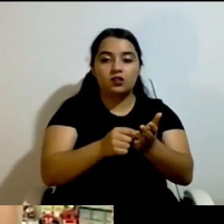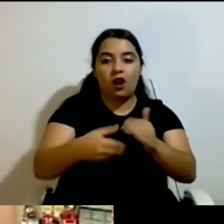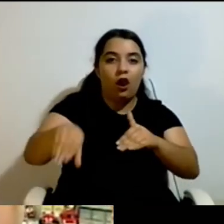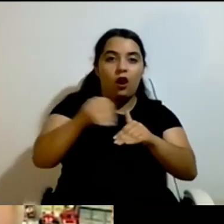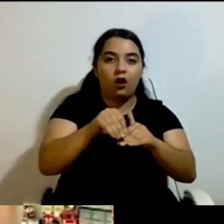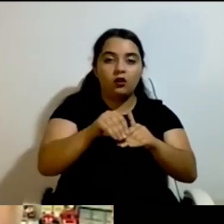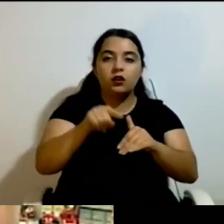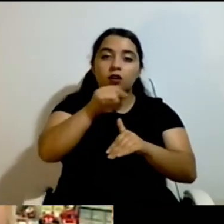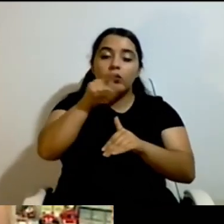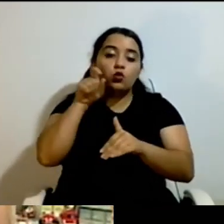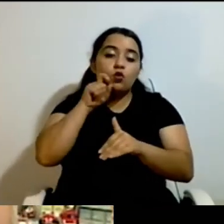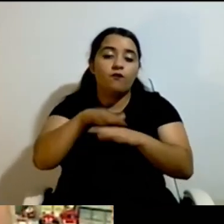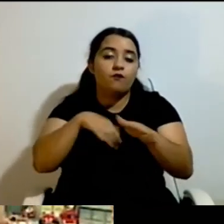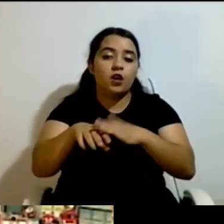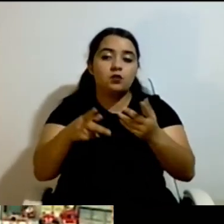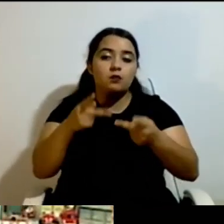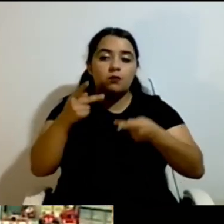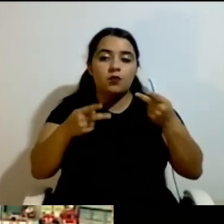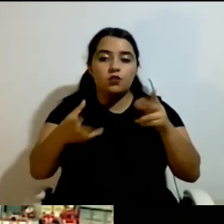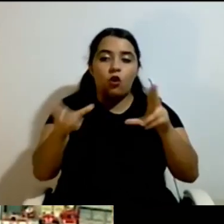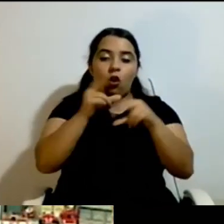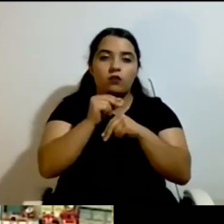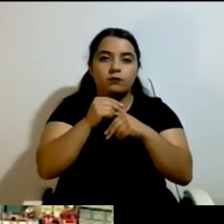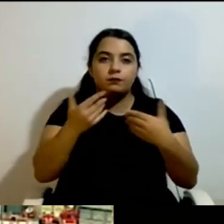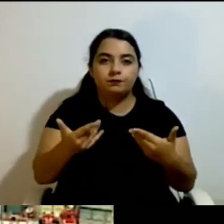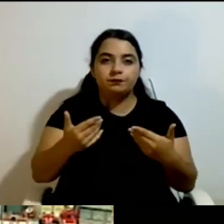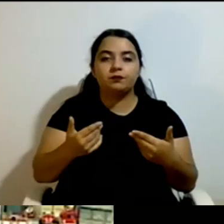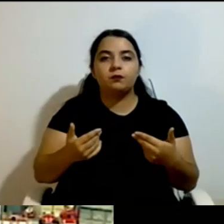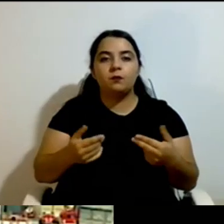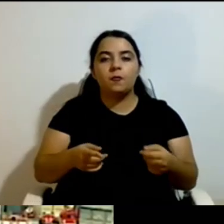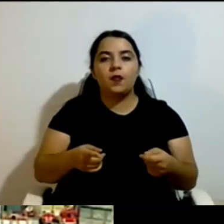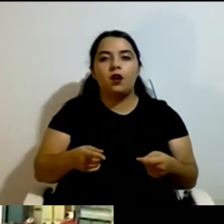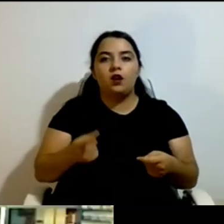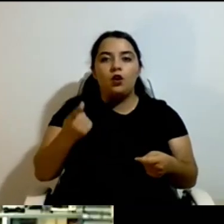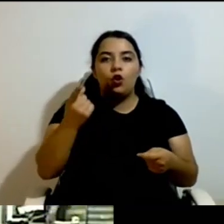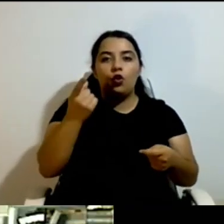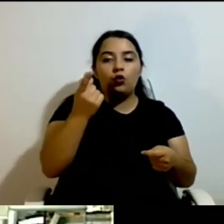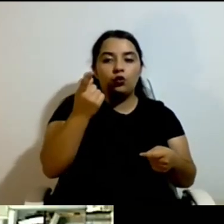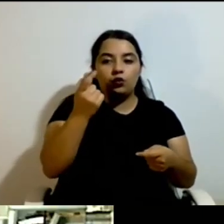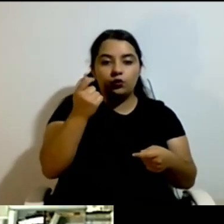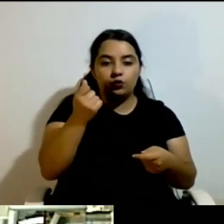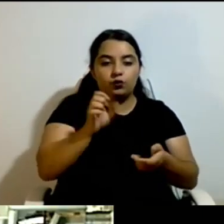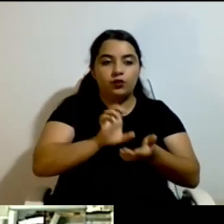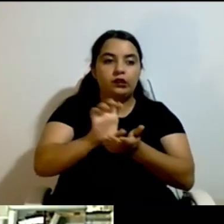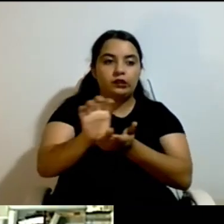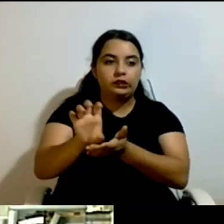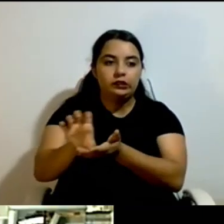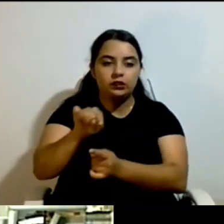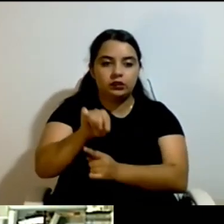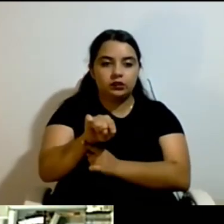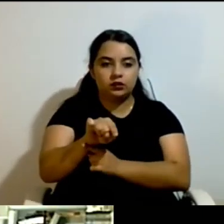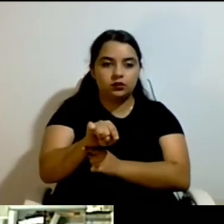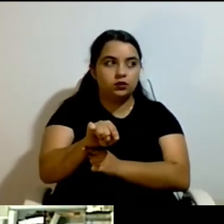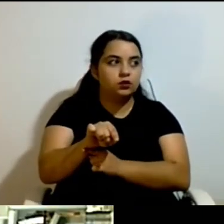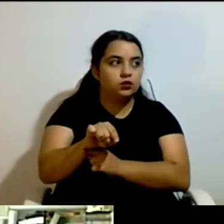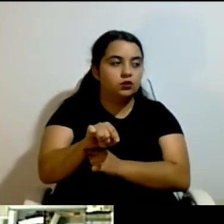Okay. Now, the funding of this whole thing is through the disability, the invalidity insurance. As